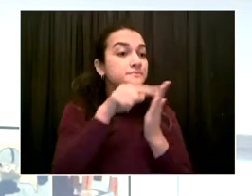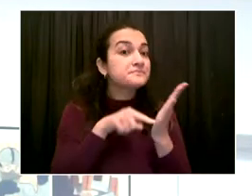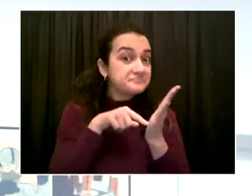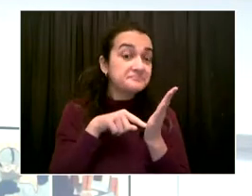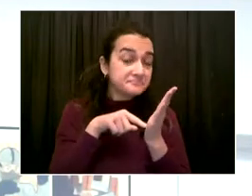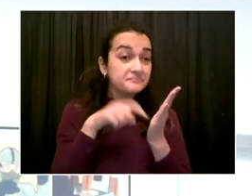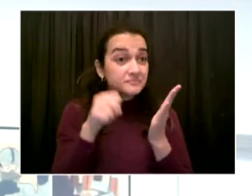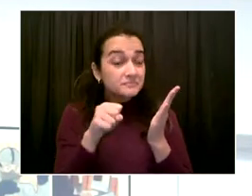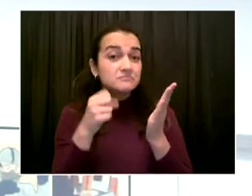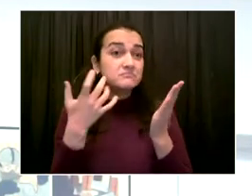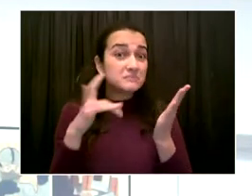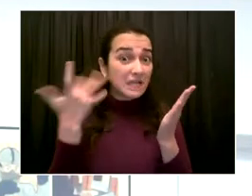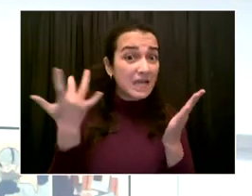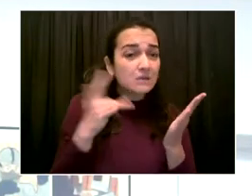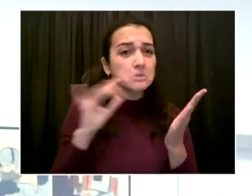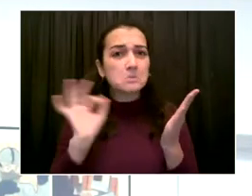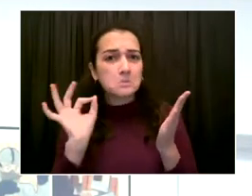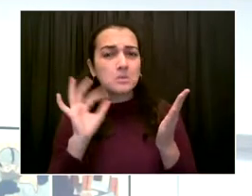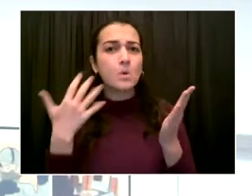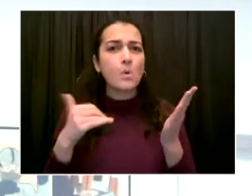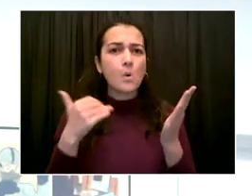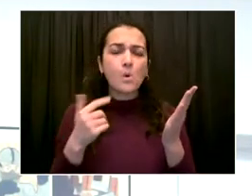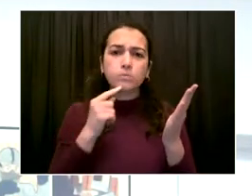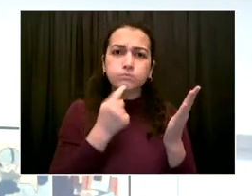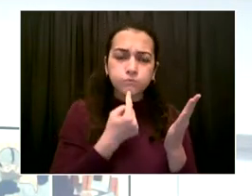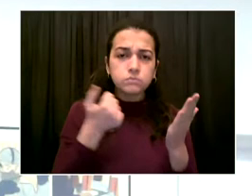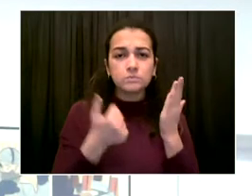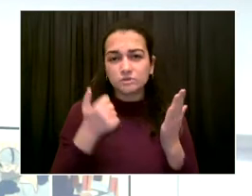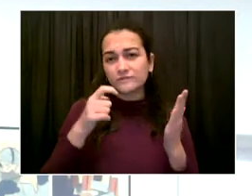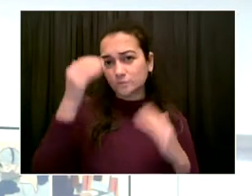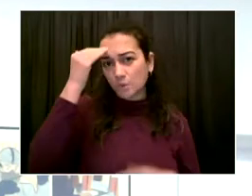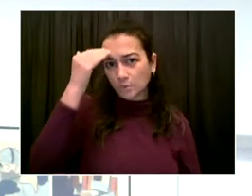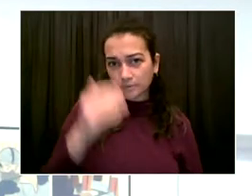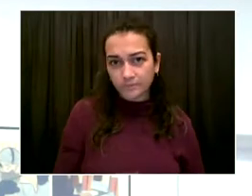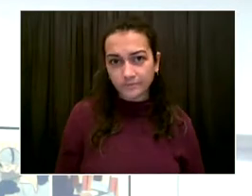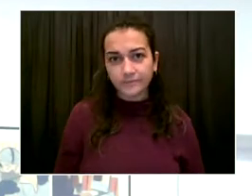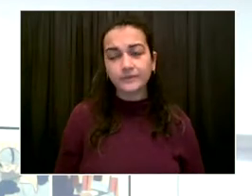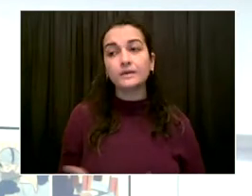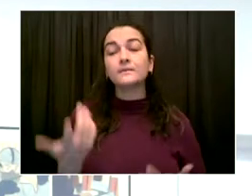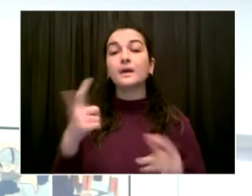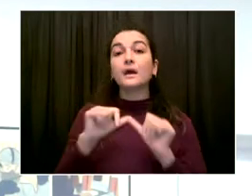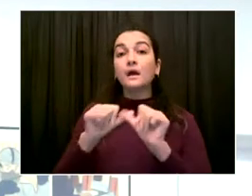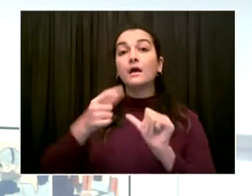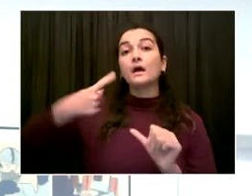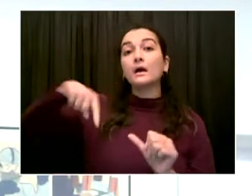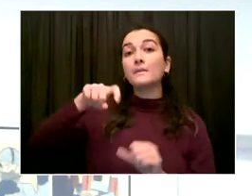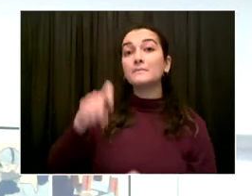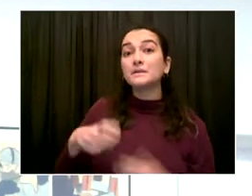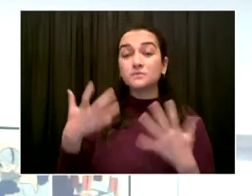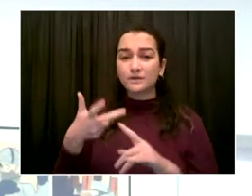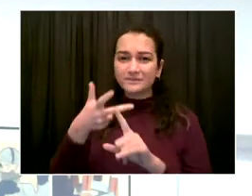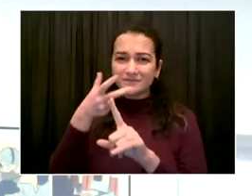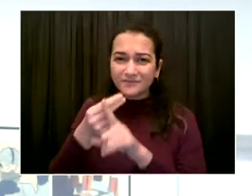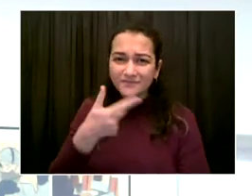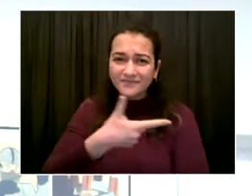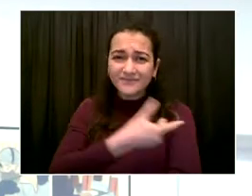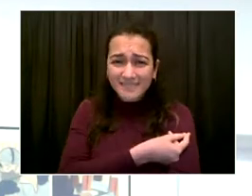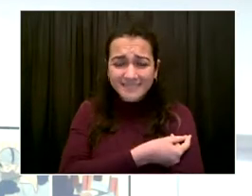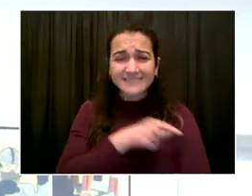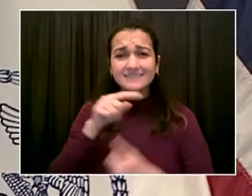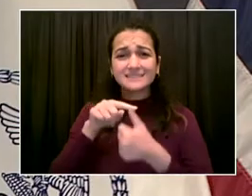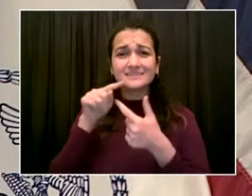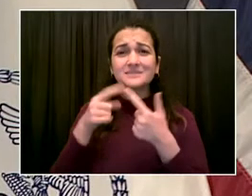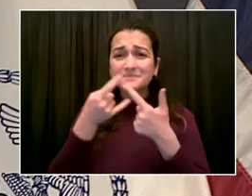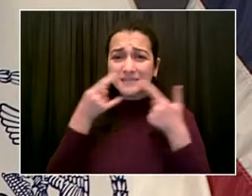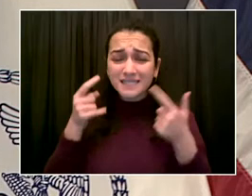having the runway and the time that we need. And that gives us a chance to take some action. Thank you. Dr.